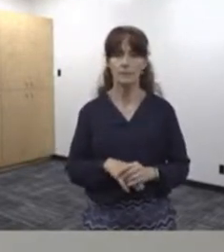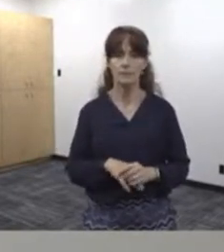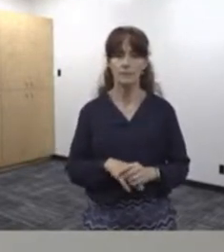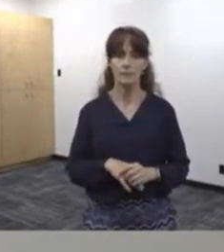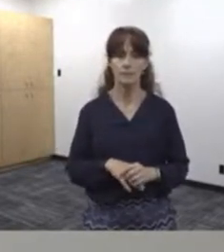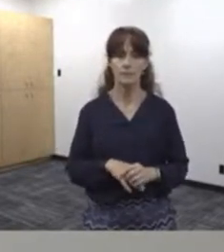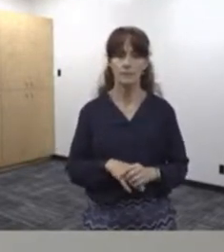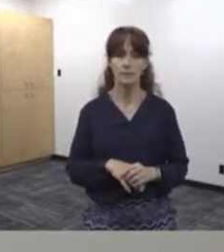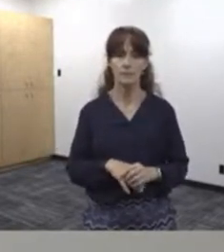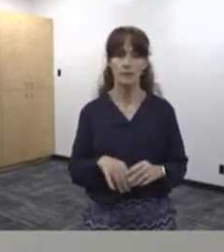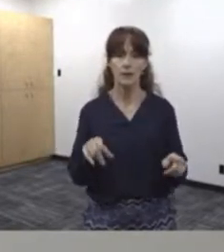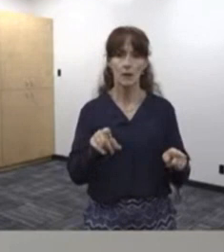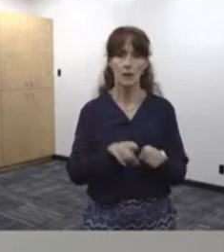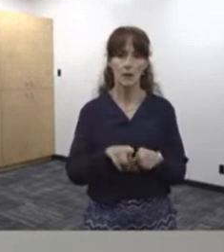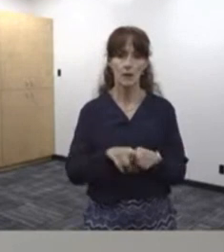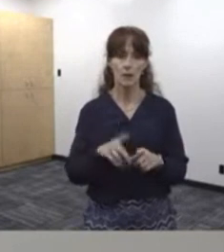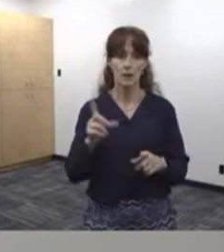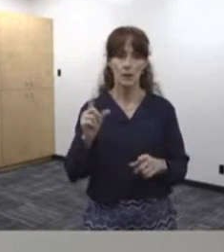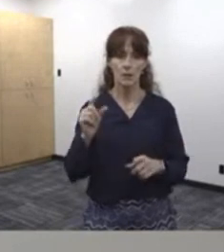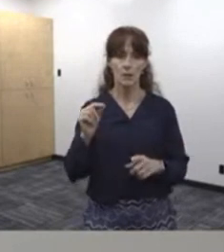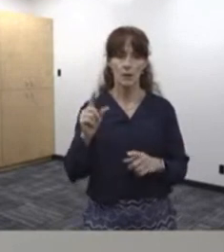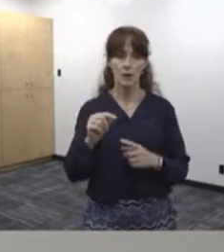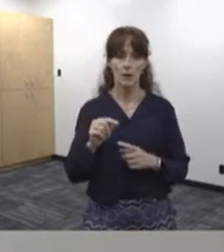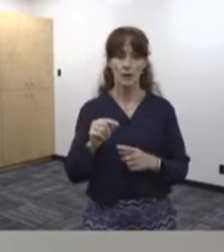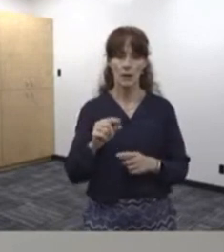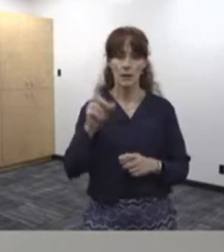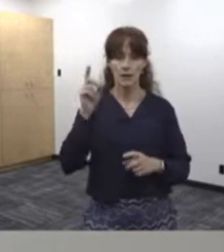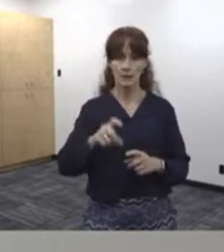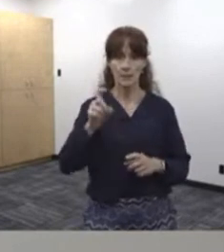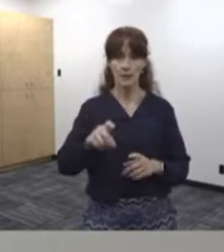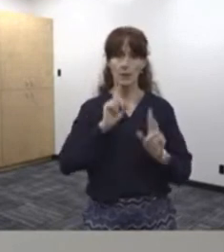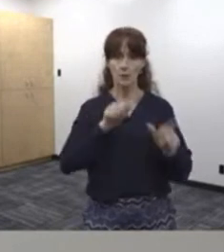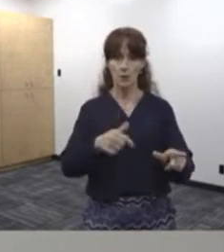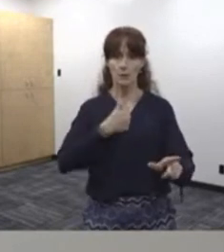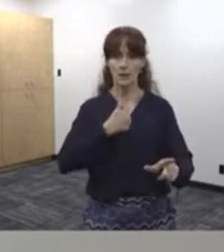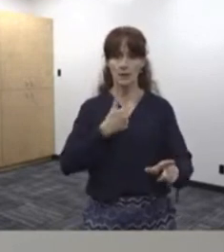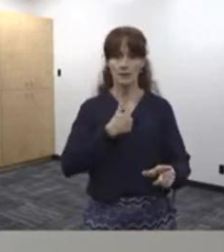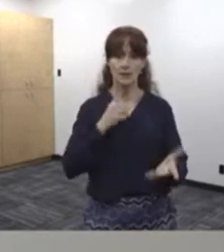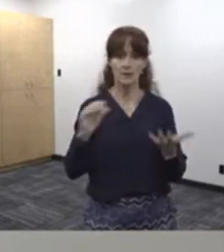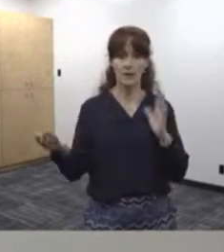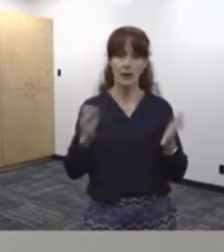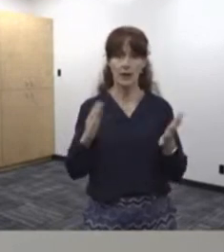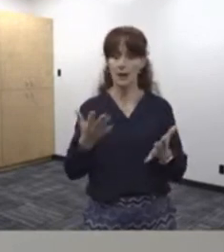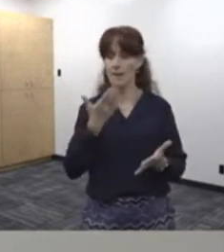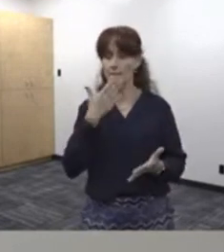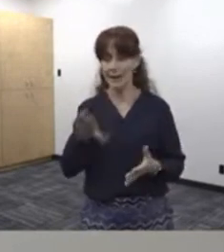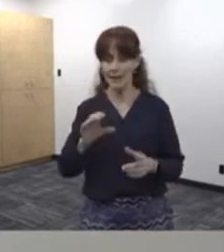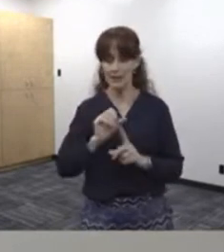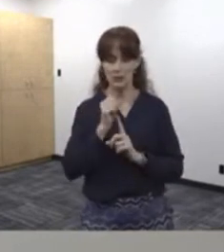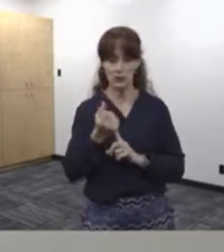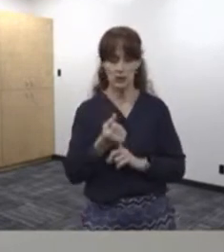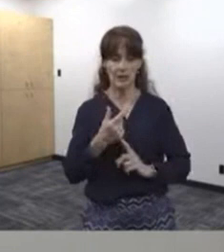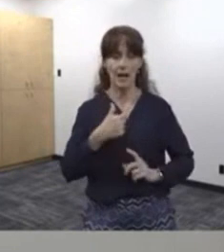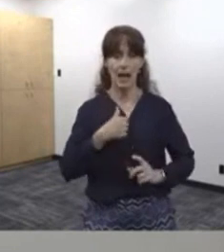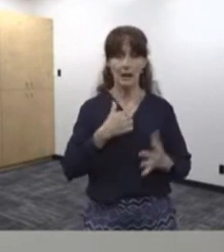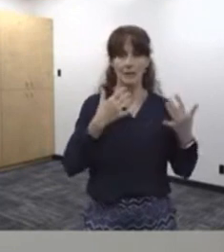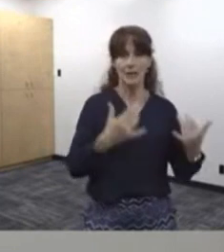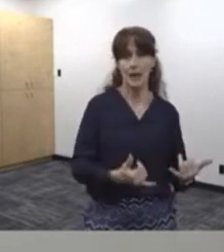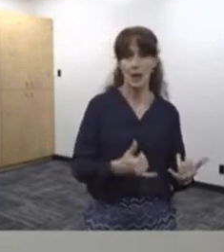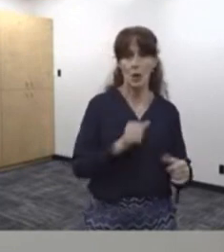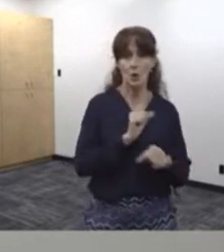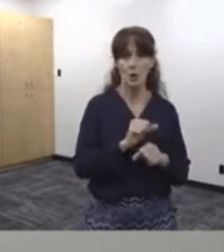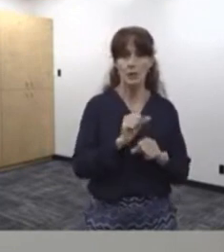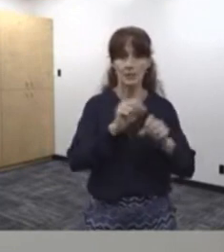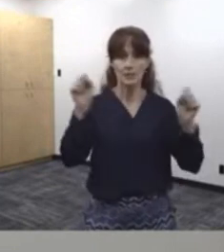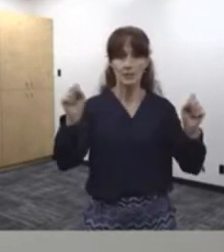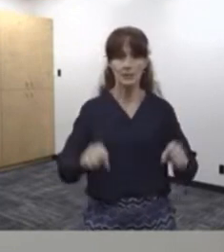on the note, oh, so one last thing. So as a mandated reporter myself, this is kind of putting me in a bad situation because I'm now working